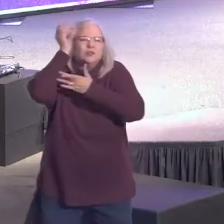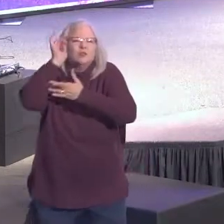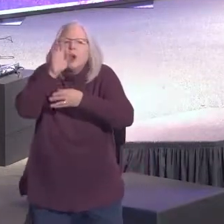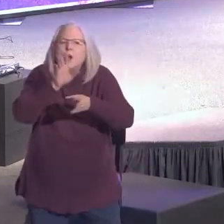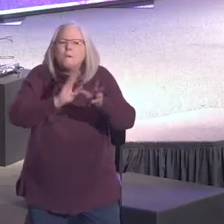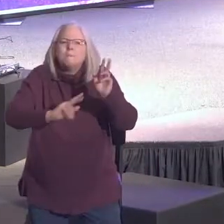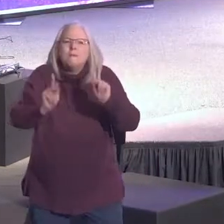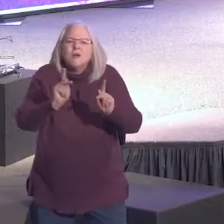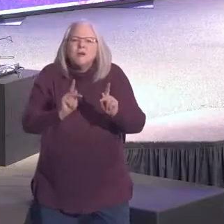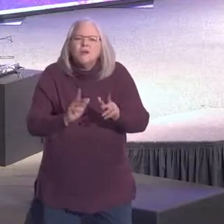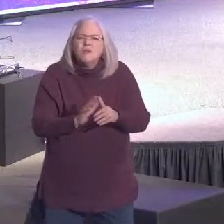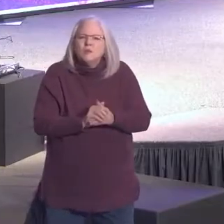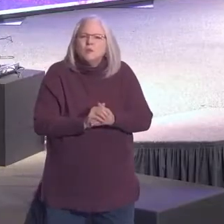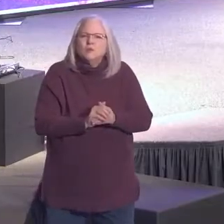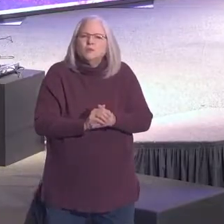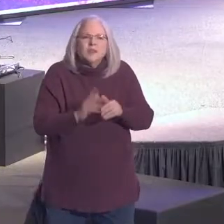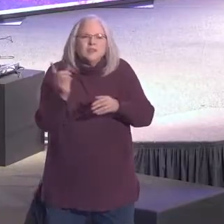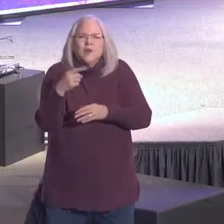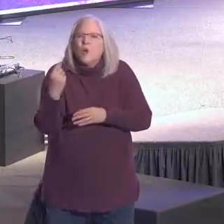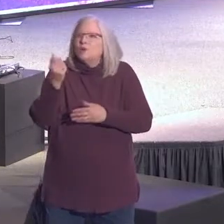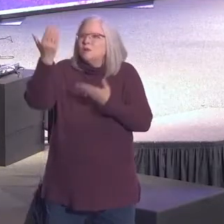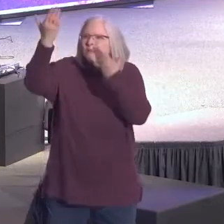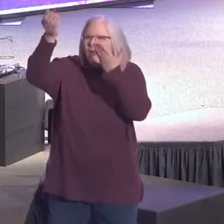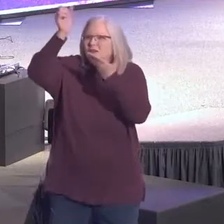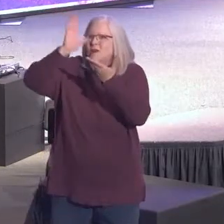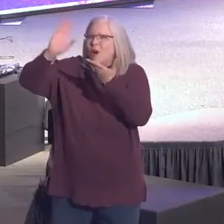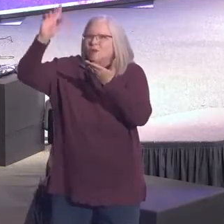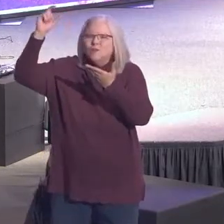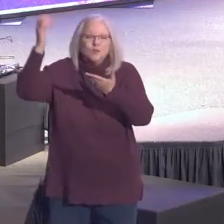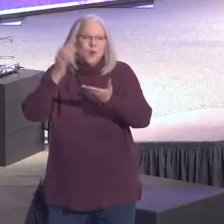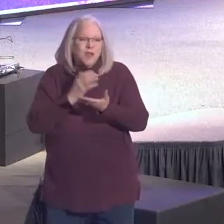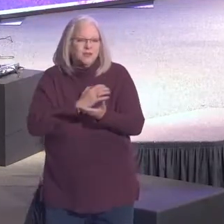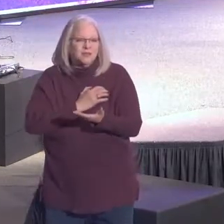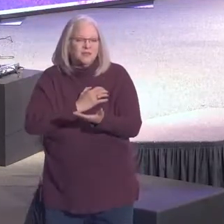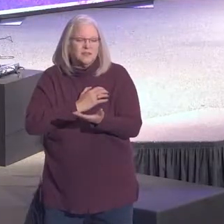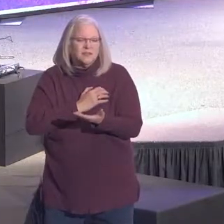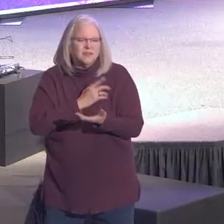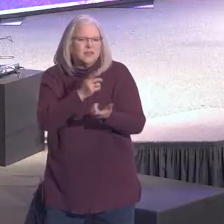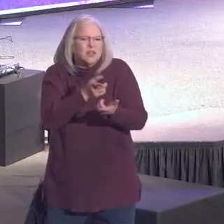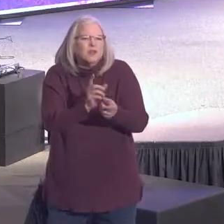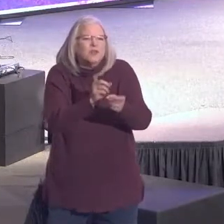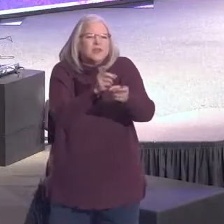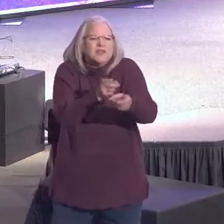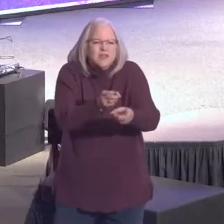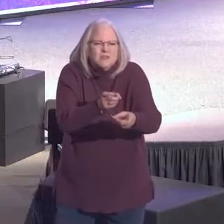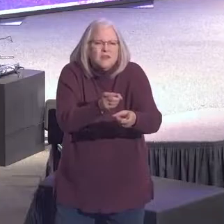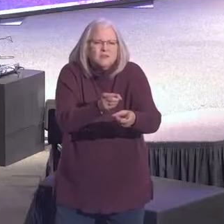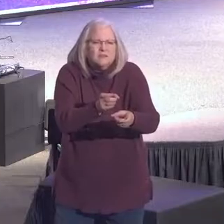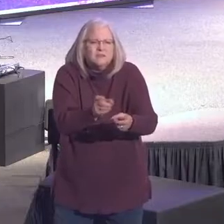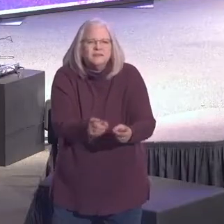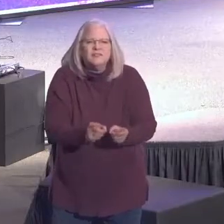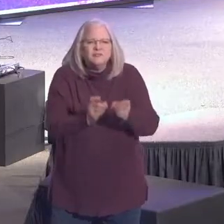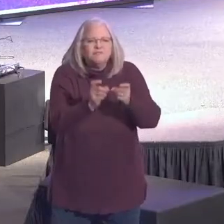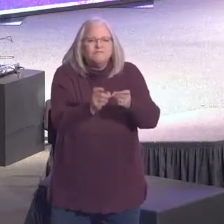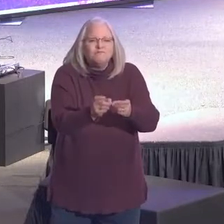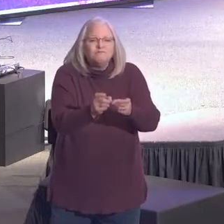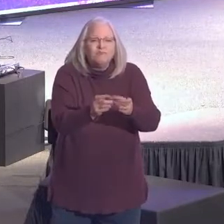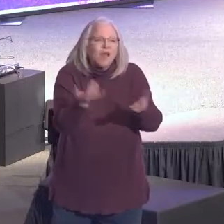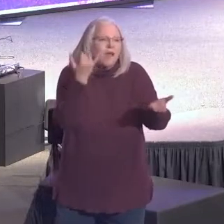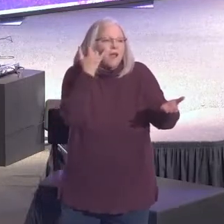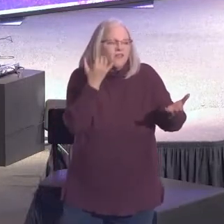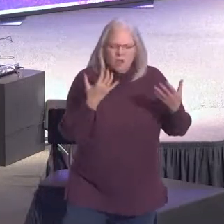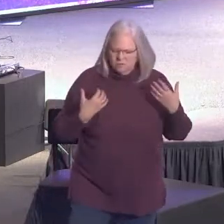scholar, it's only by His grace that you have been given that gift. If you have a strong